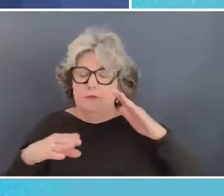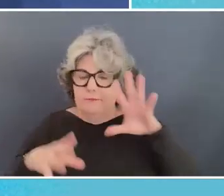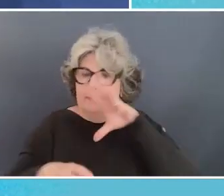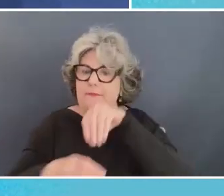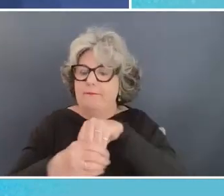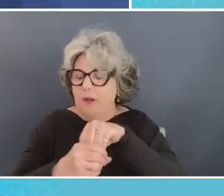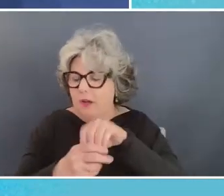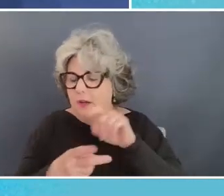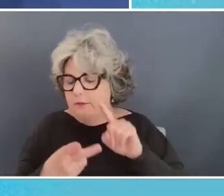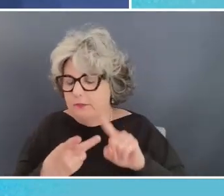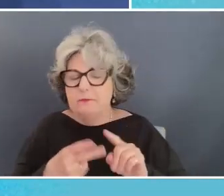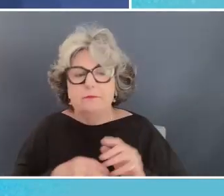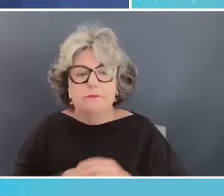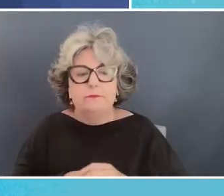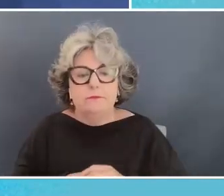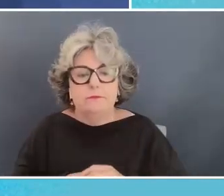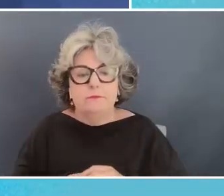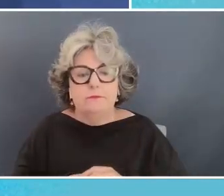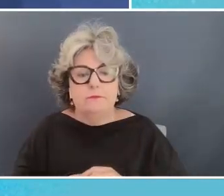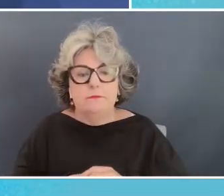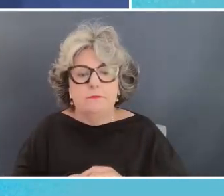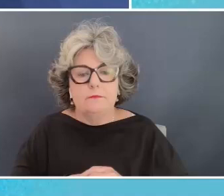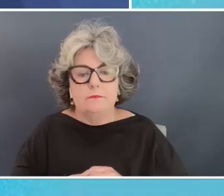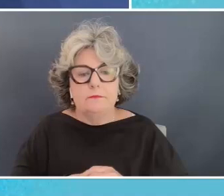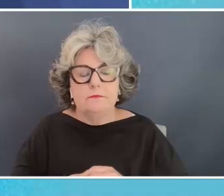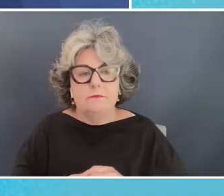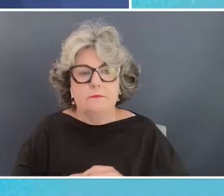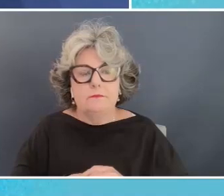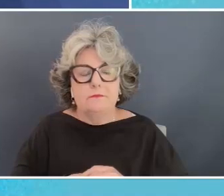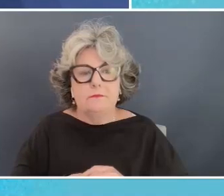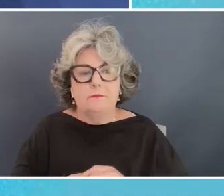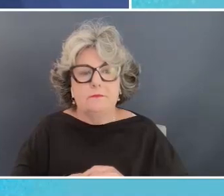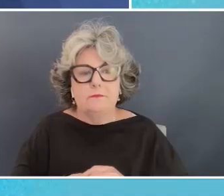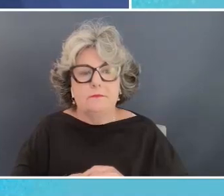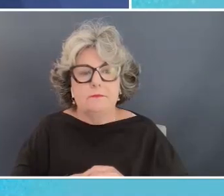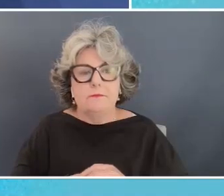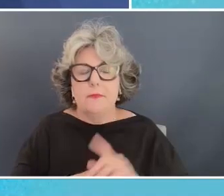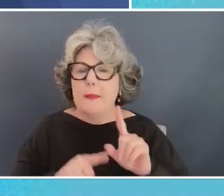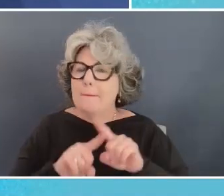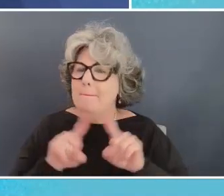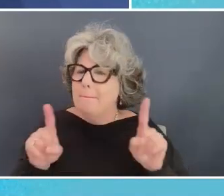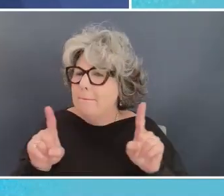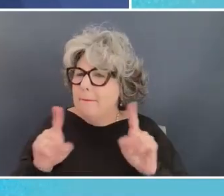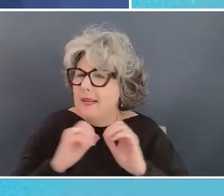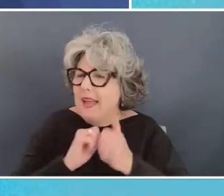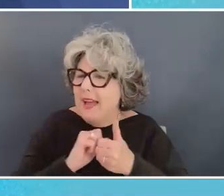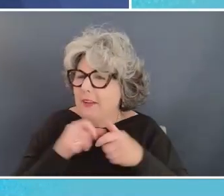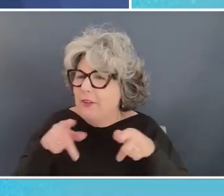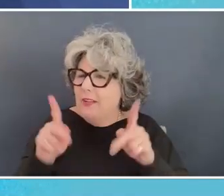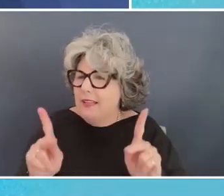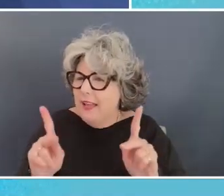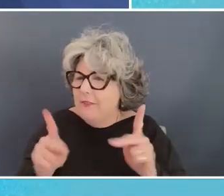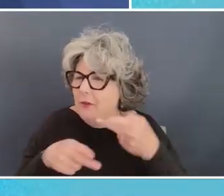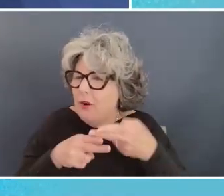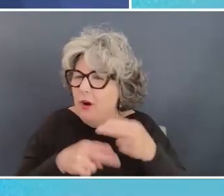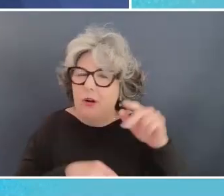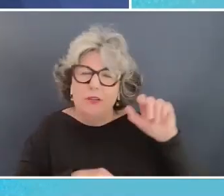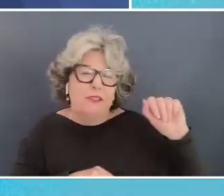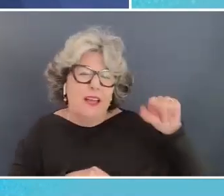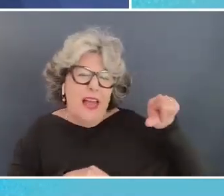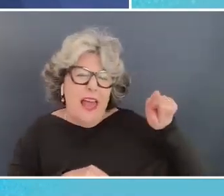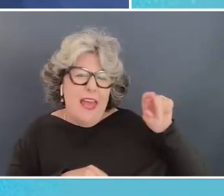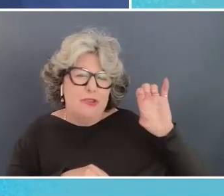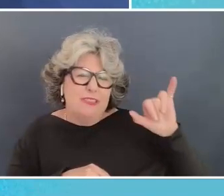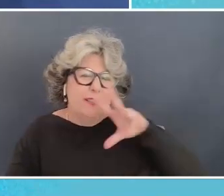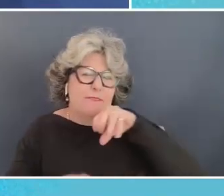into account um but you know how does one enable agency is is is through